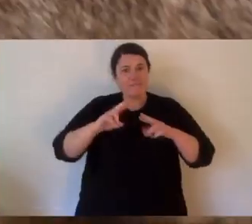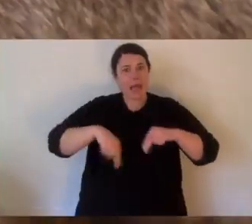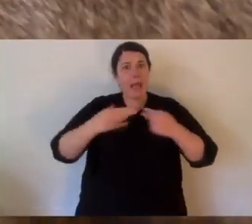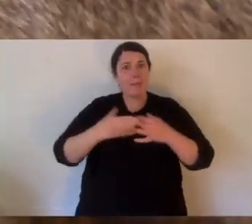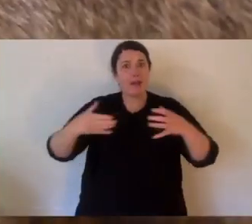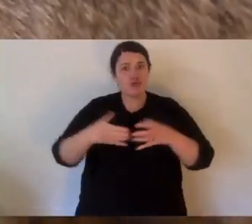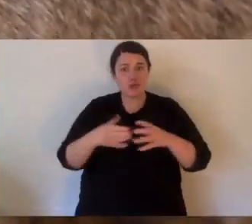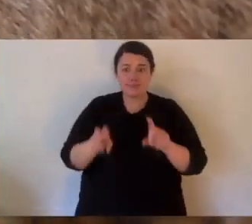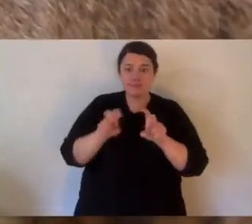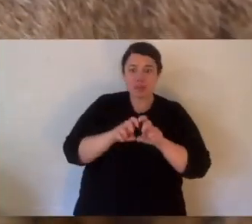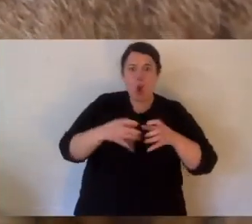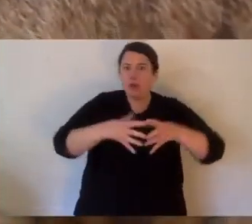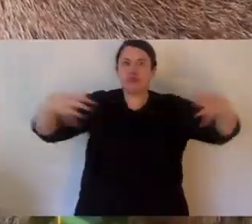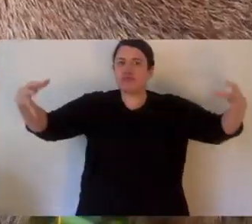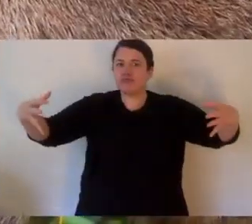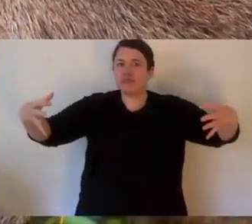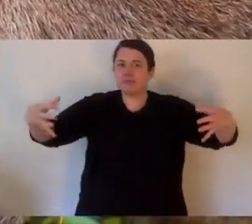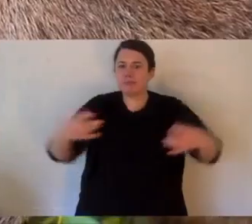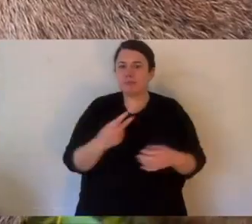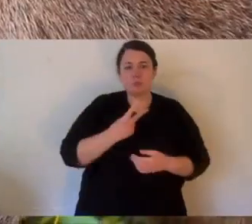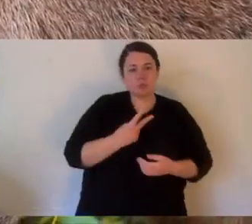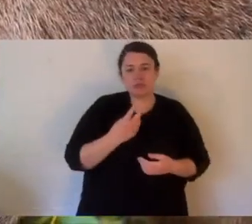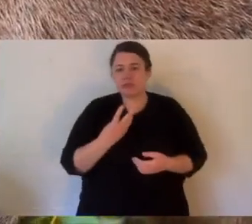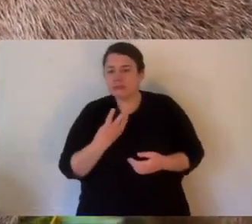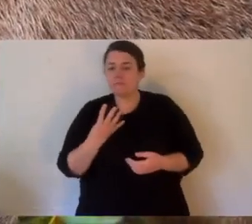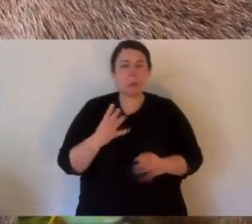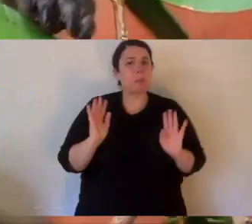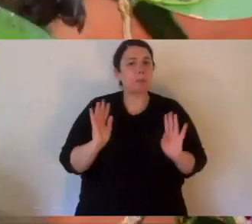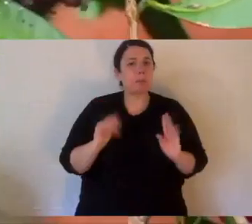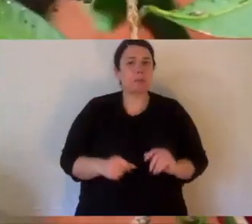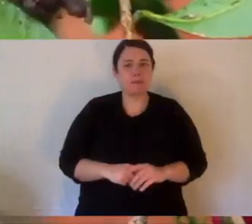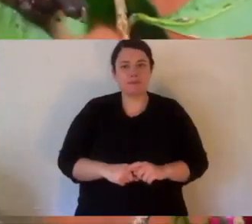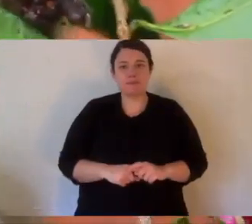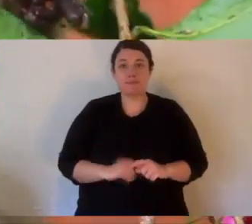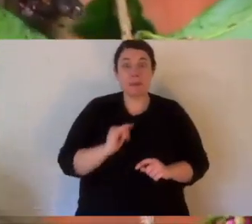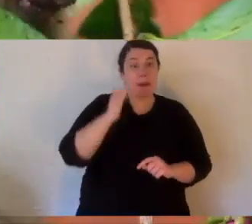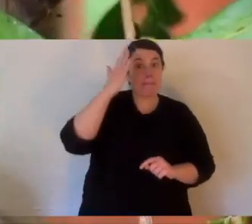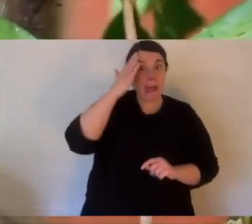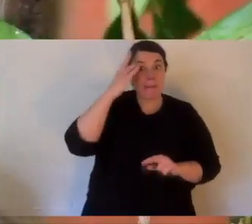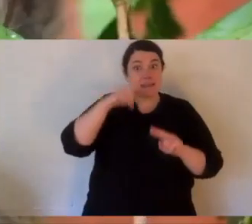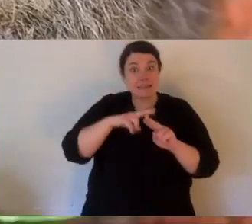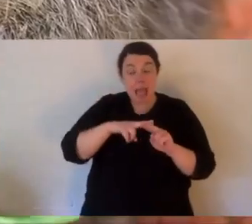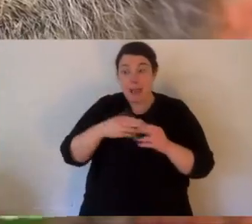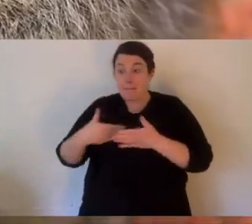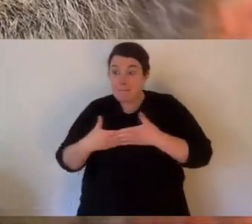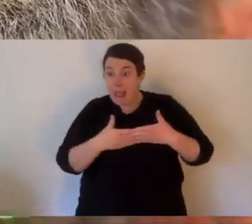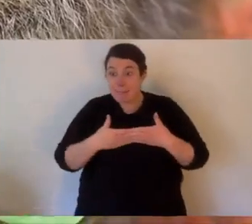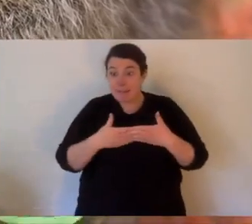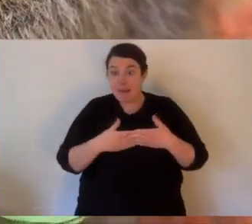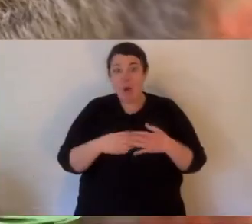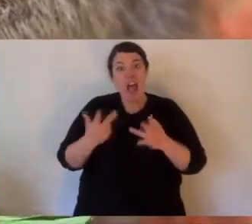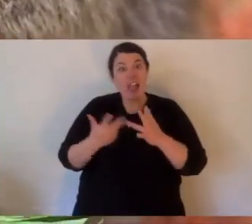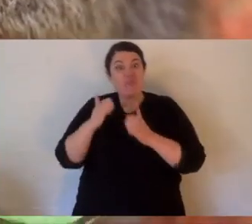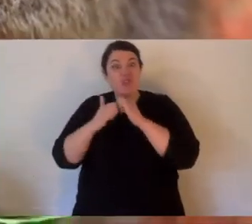Now, quokkas will live in small groups, little family groups, just like you're seeing here now. You won't see hundreds of them, but just like that,